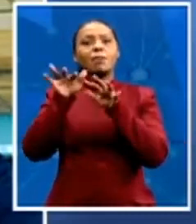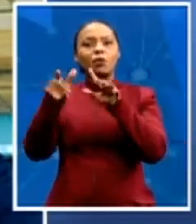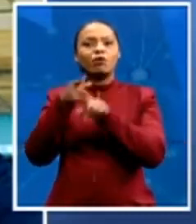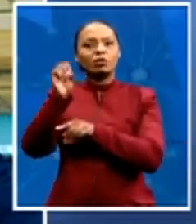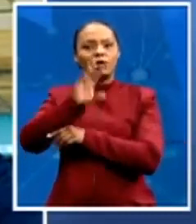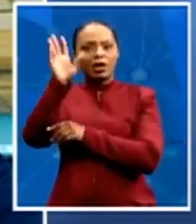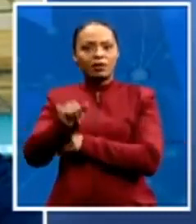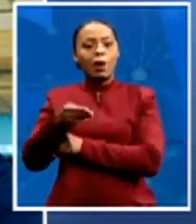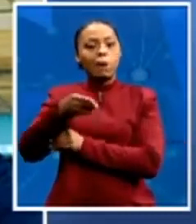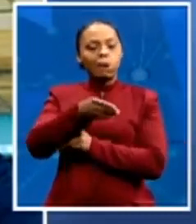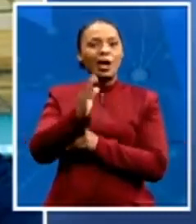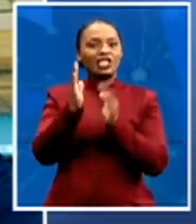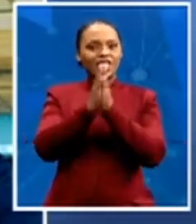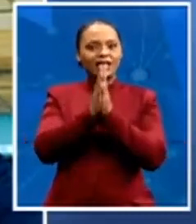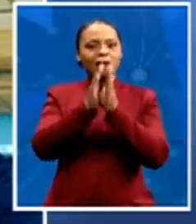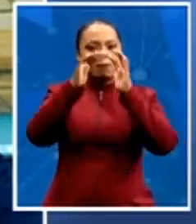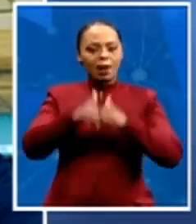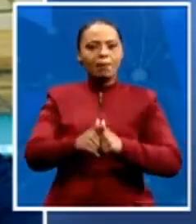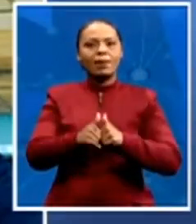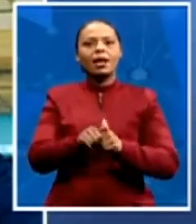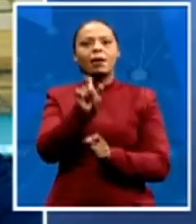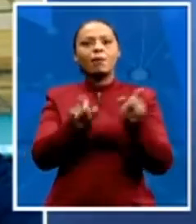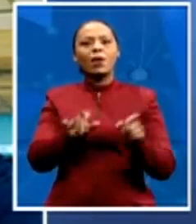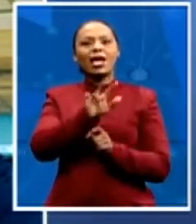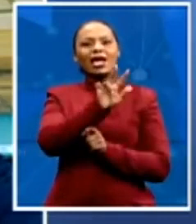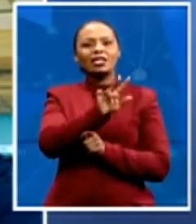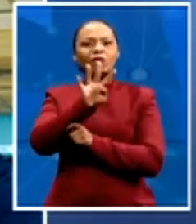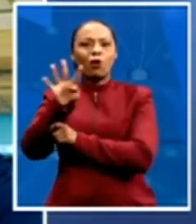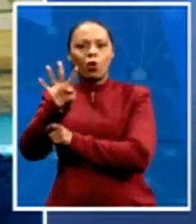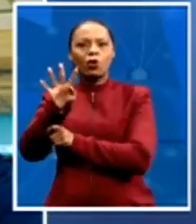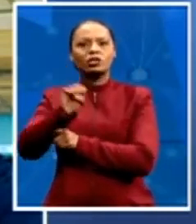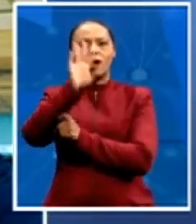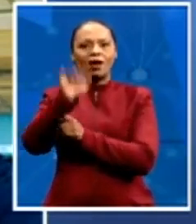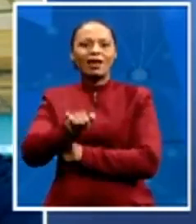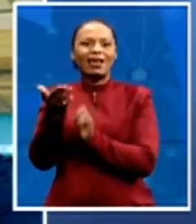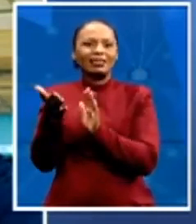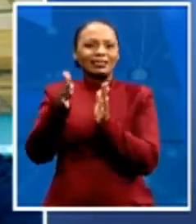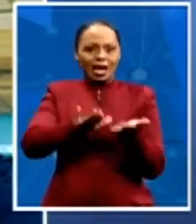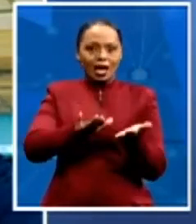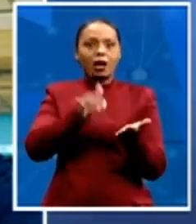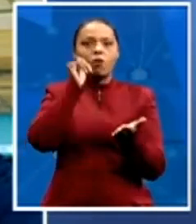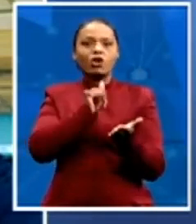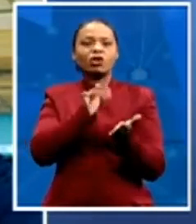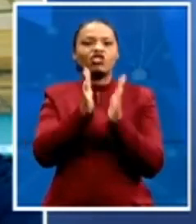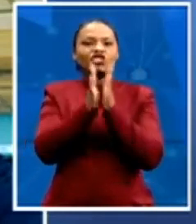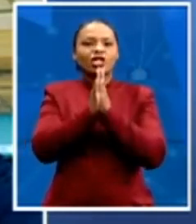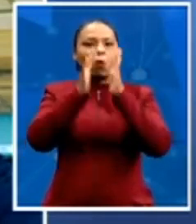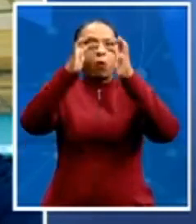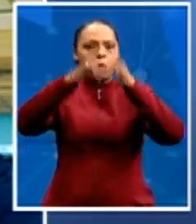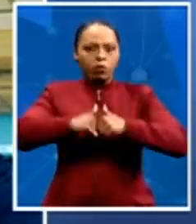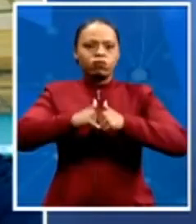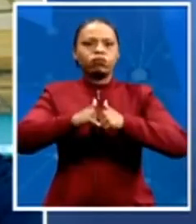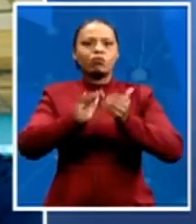South Africans died during that building, when the building collapsed. But only